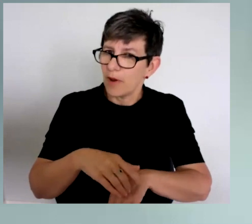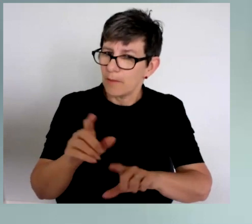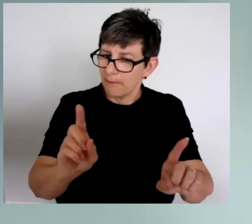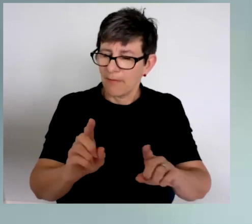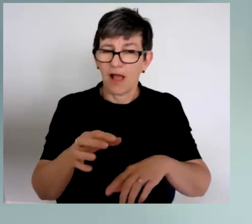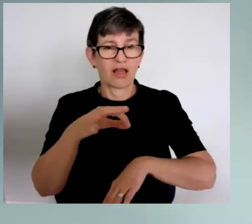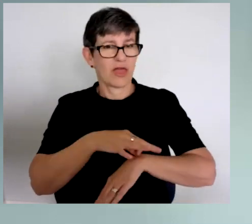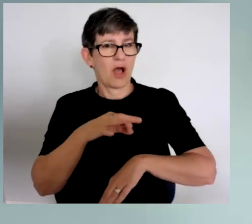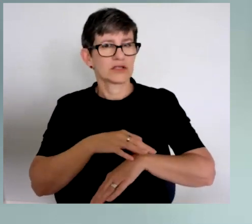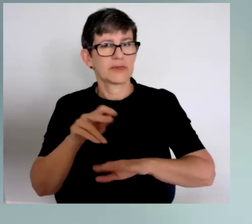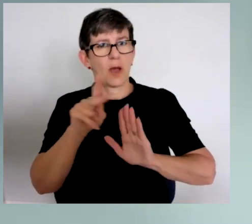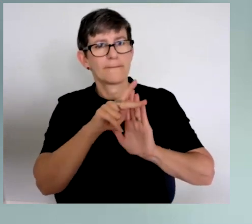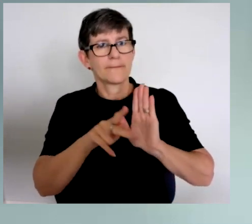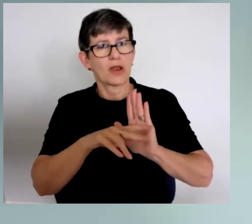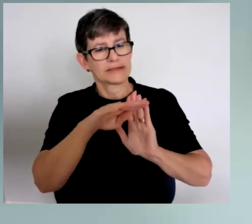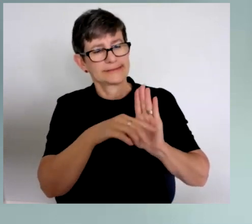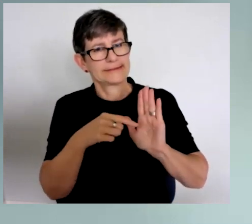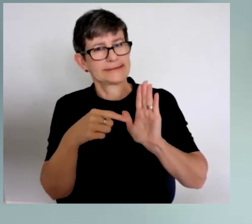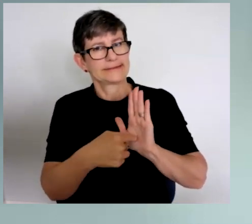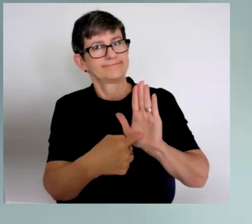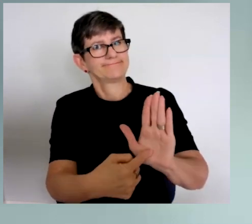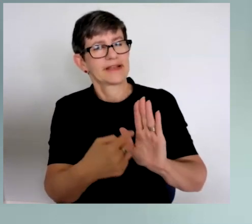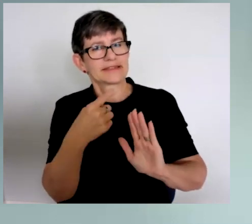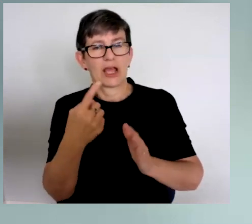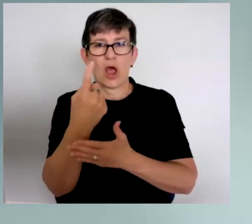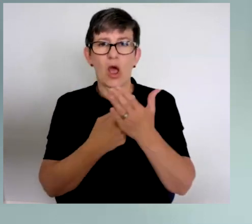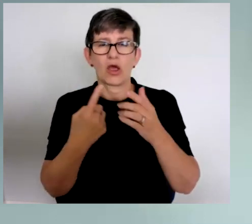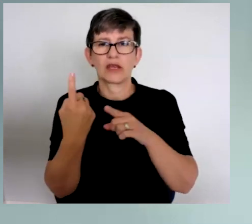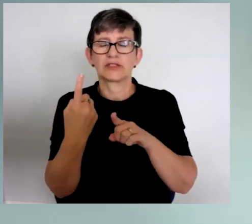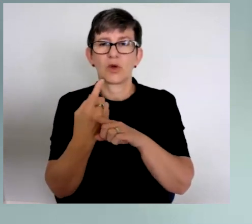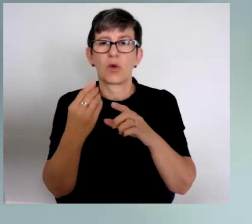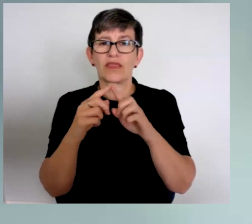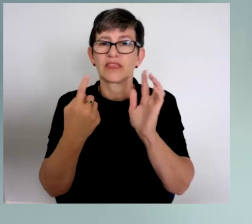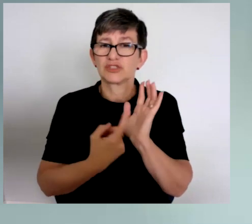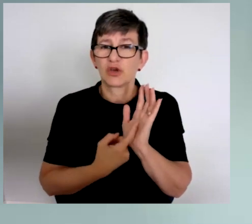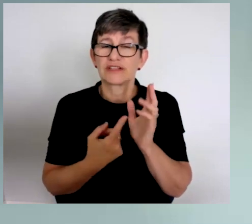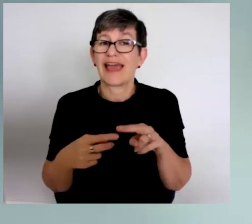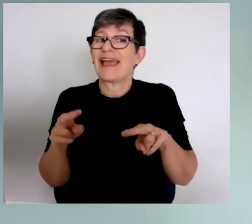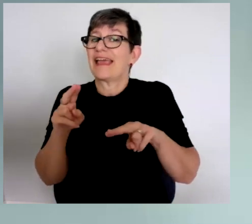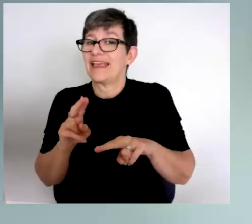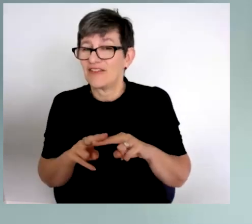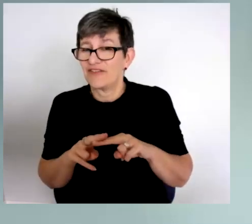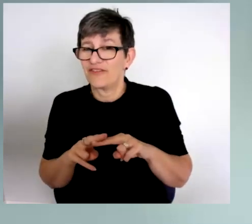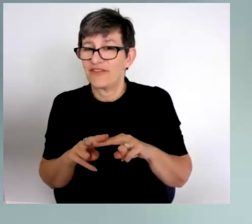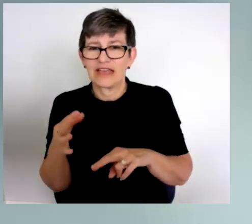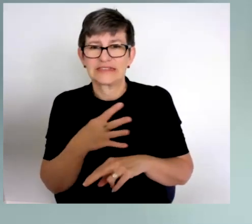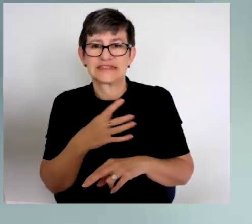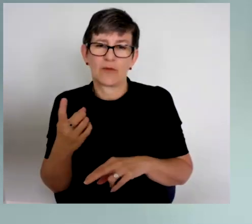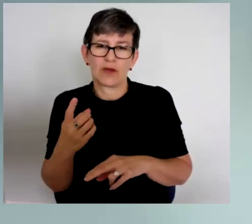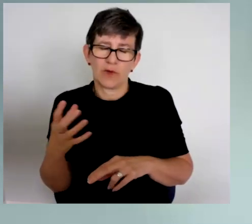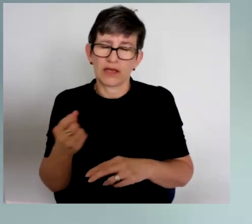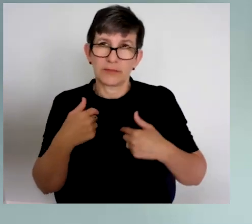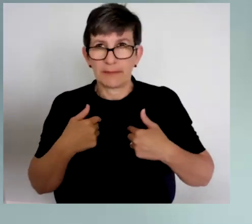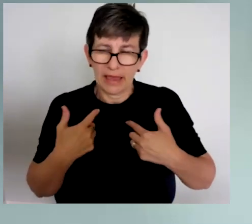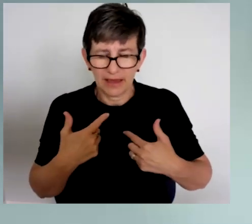was that the hospital had a policy that said that we could only speak to the doctors if somebody,